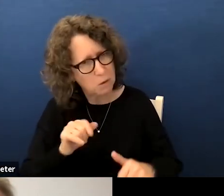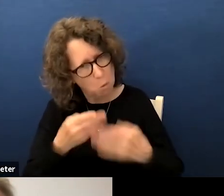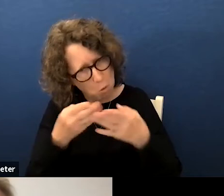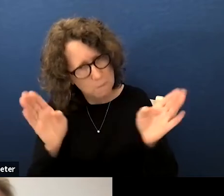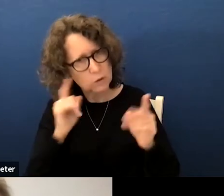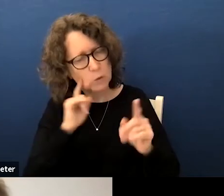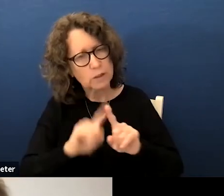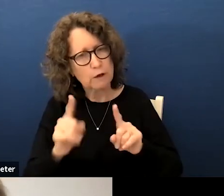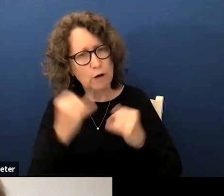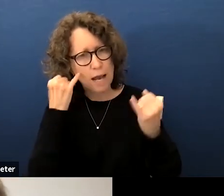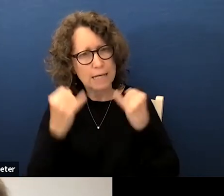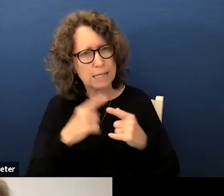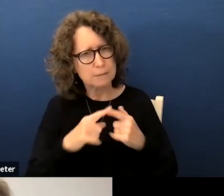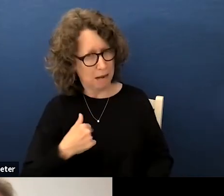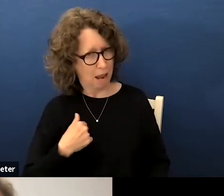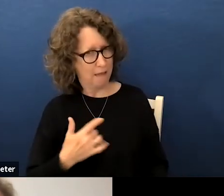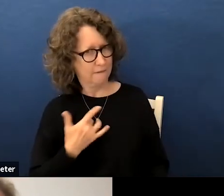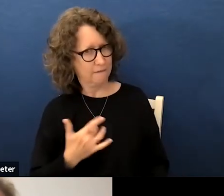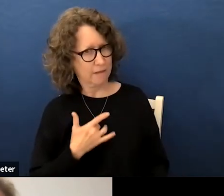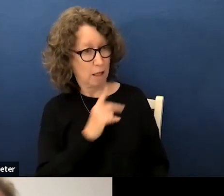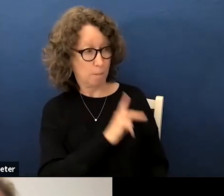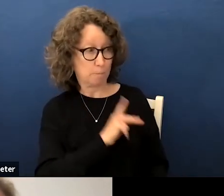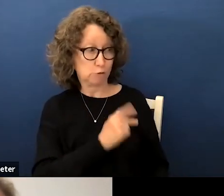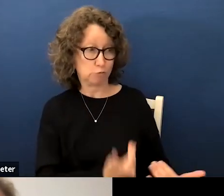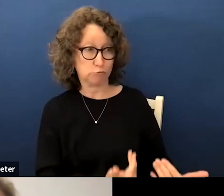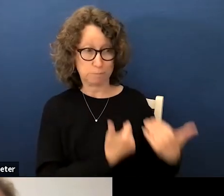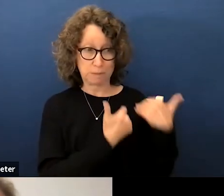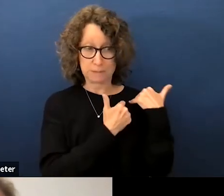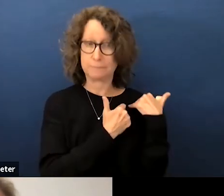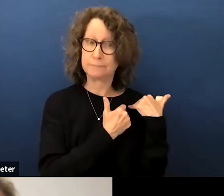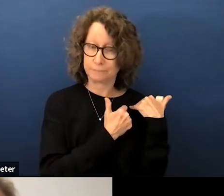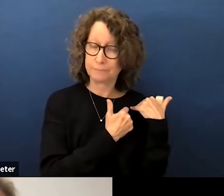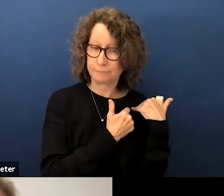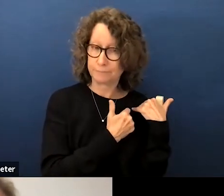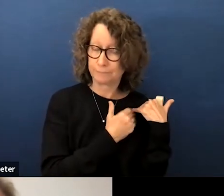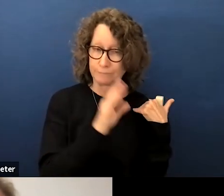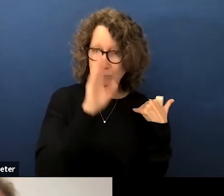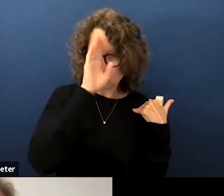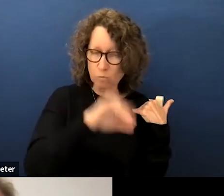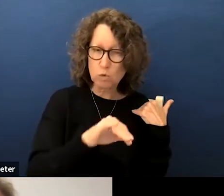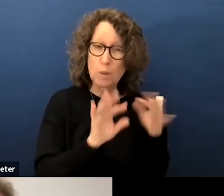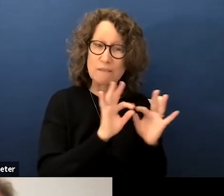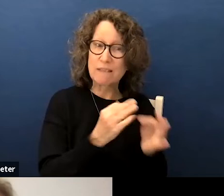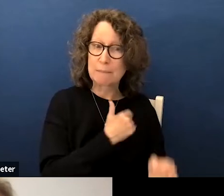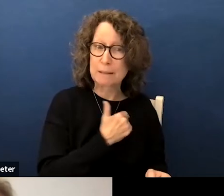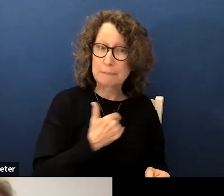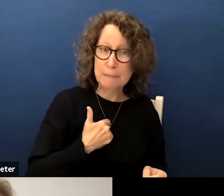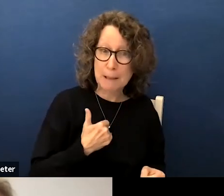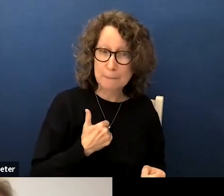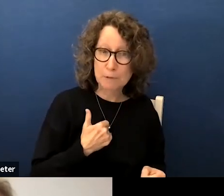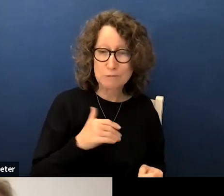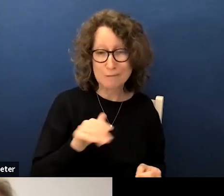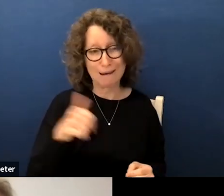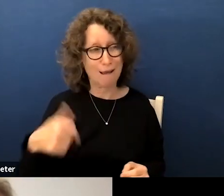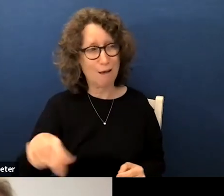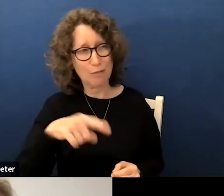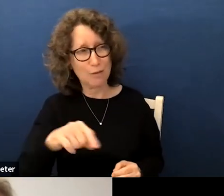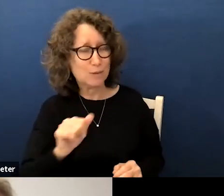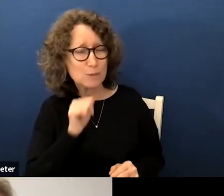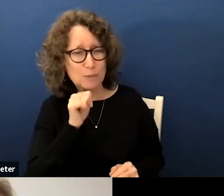but i do feel a personal responsibility knowing family members and others who have not